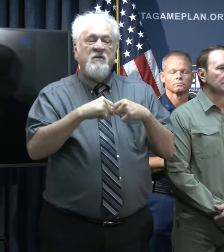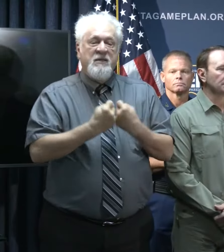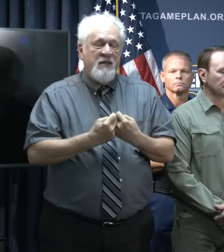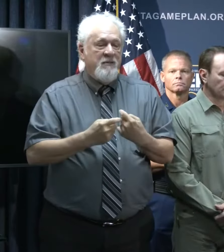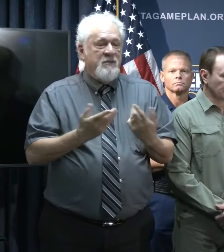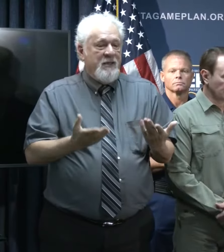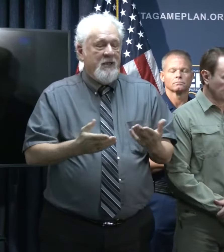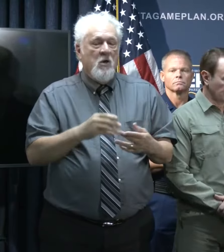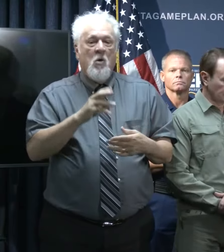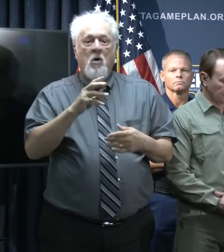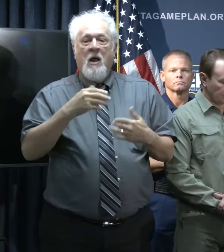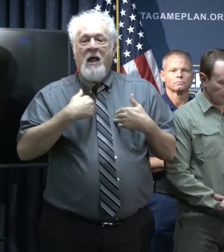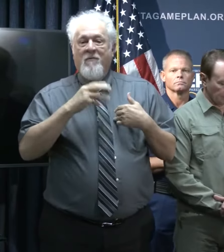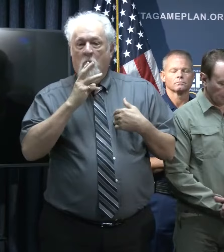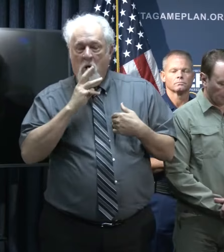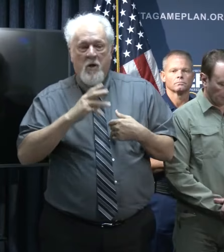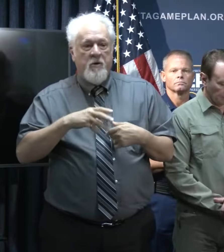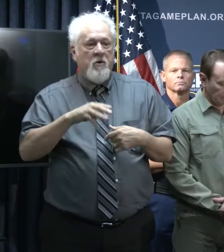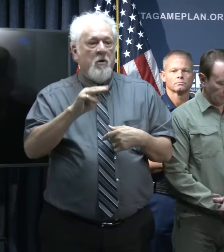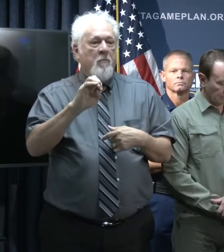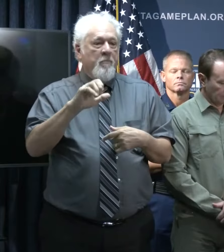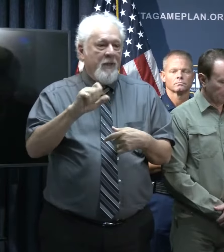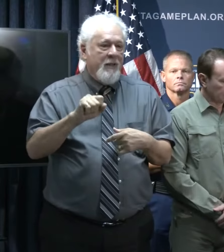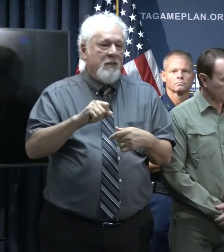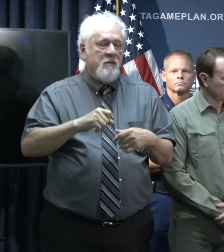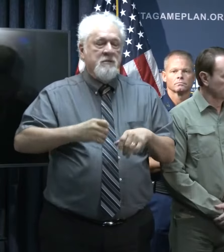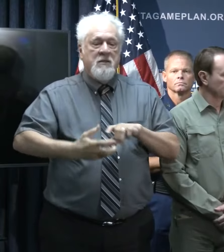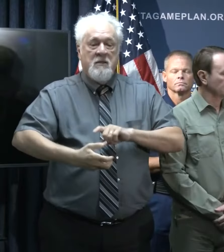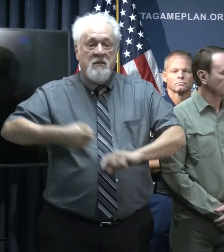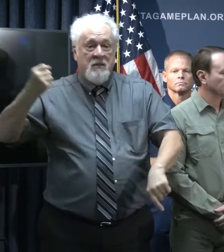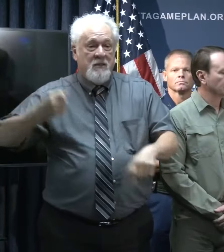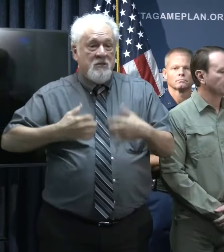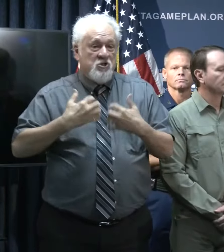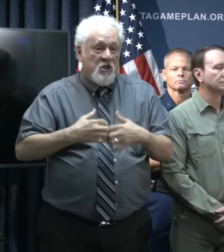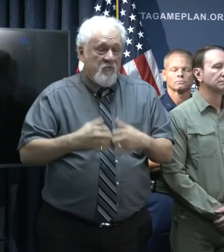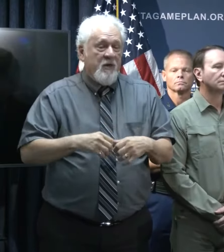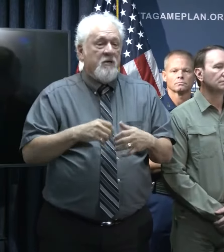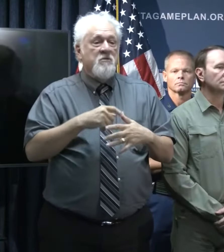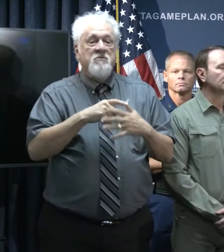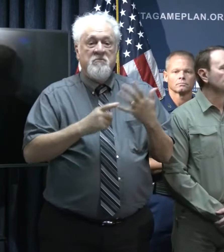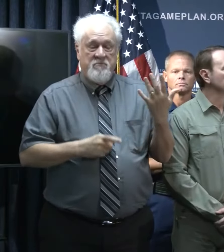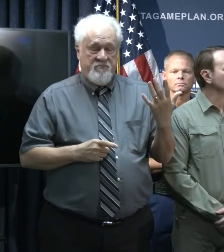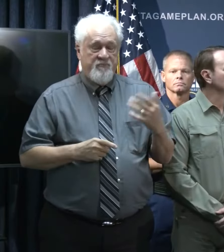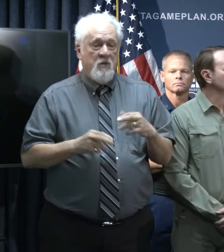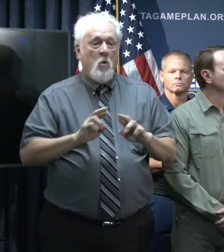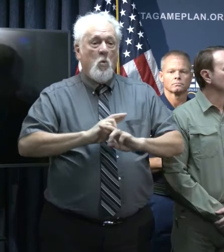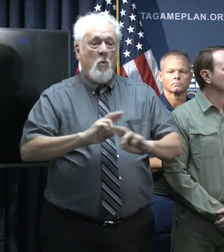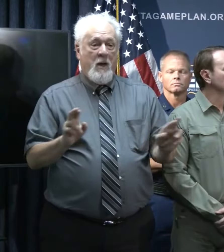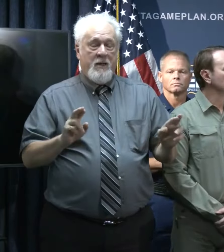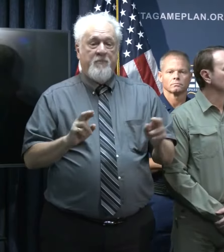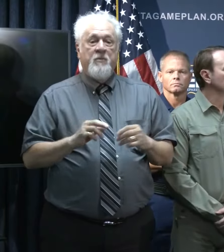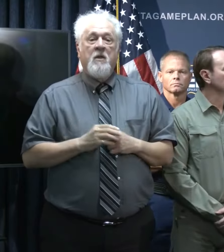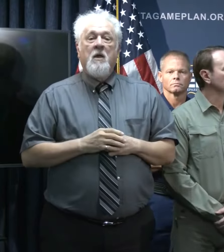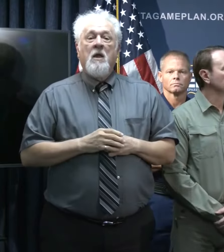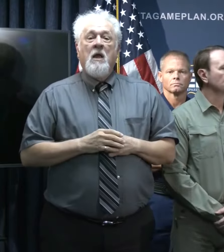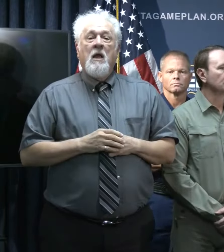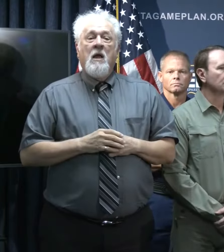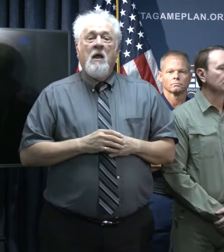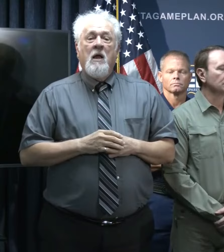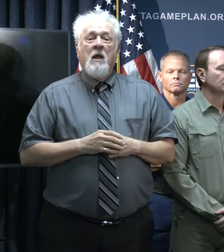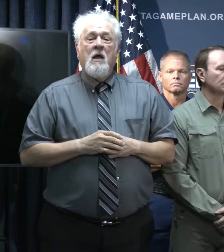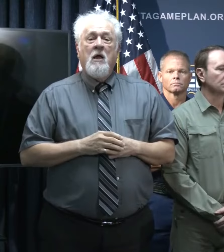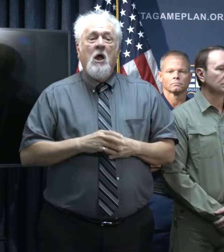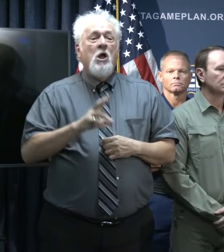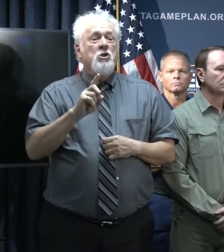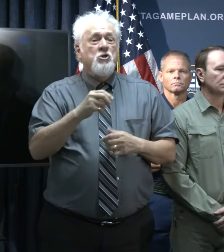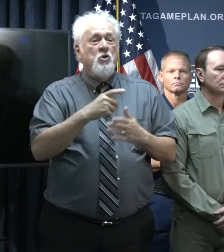water, wheels ready to eat, generators that are ready to deploy out working with Gosep. We'd really like you to do